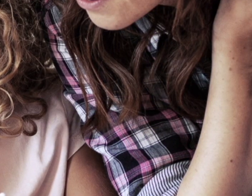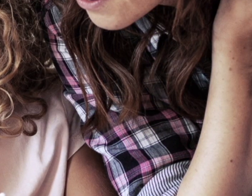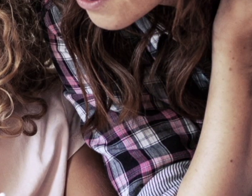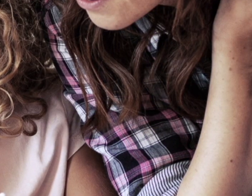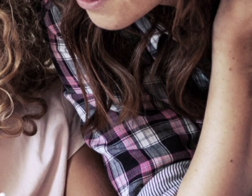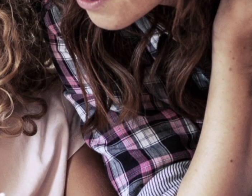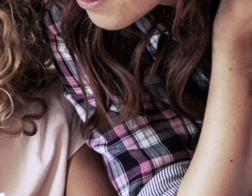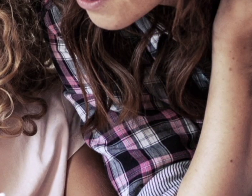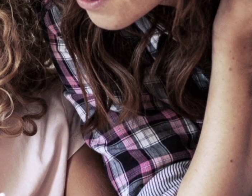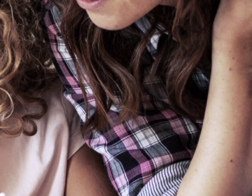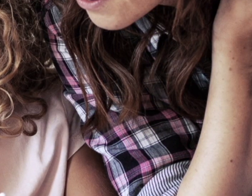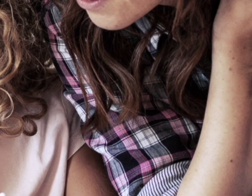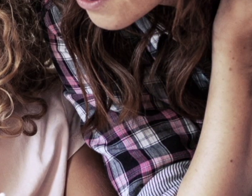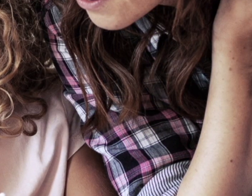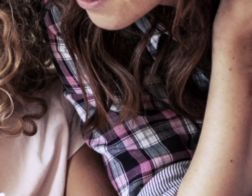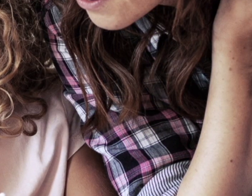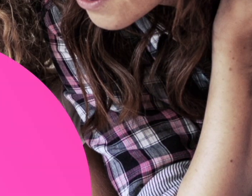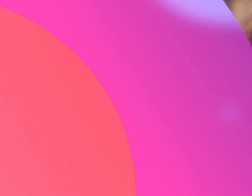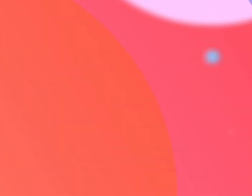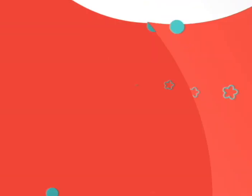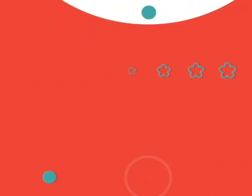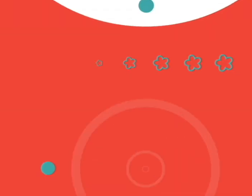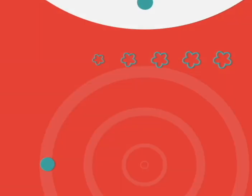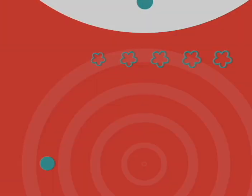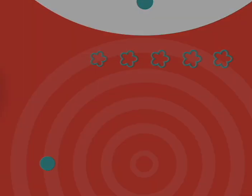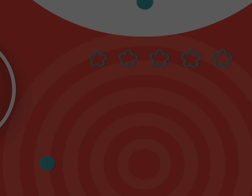For free facilities, We'll We'll see A couple fresh We'll next In You